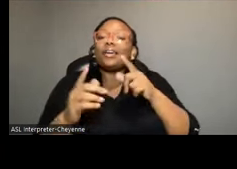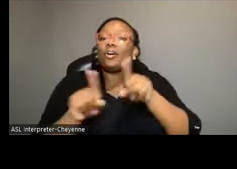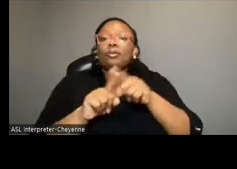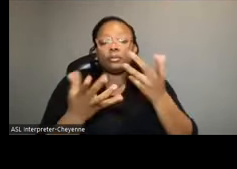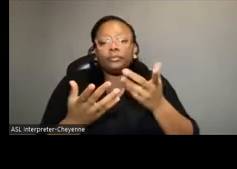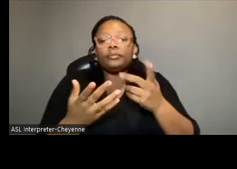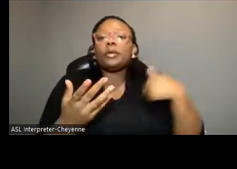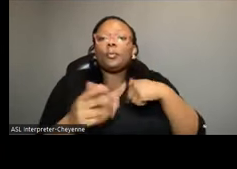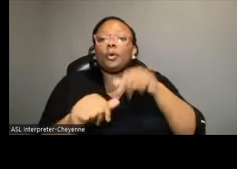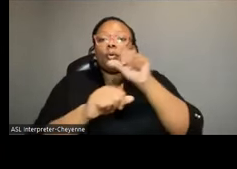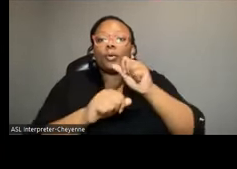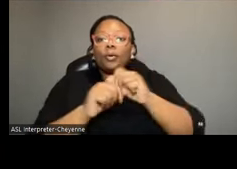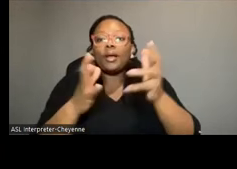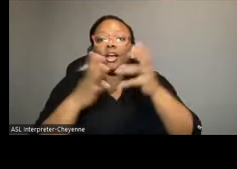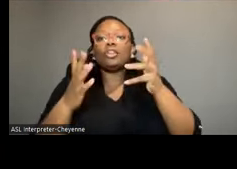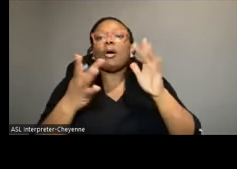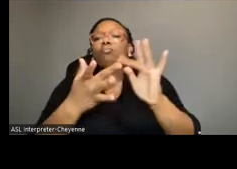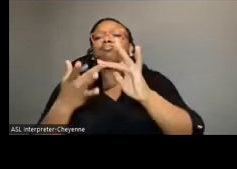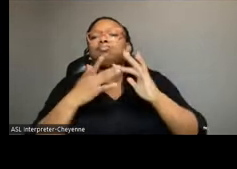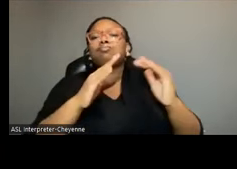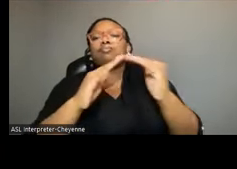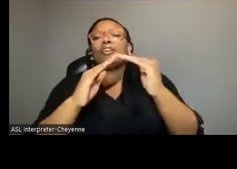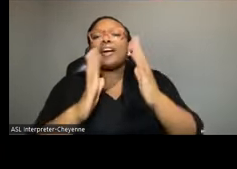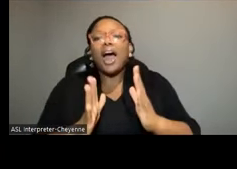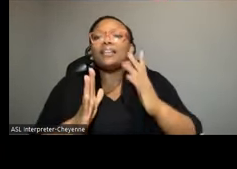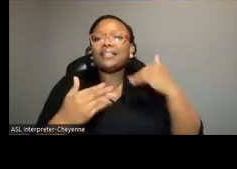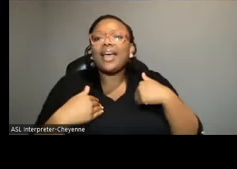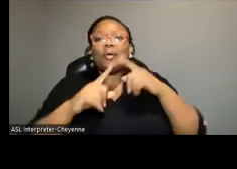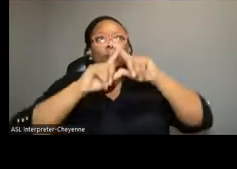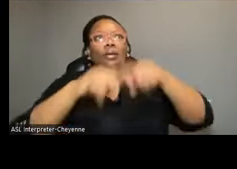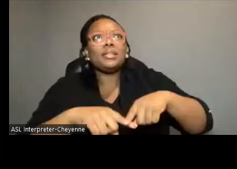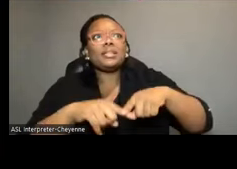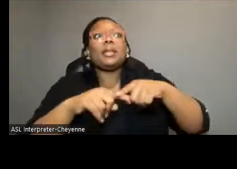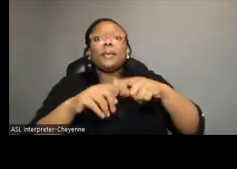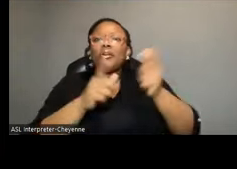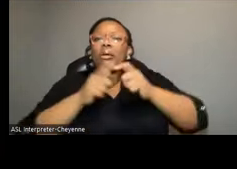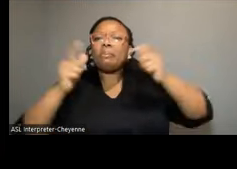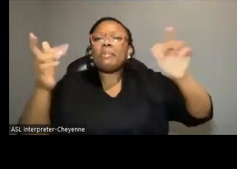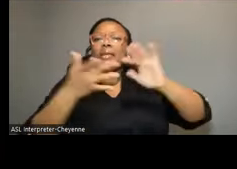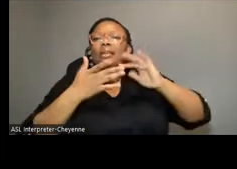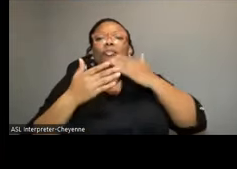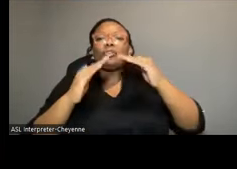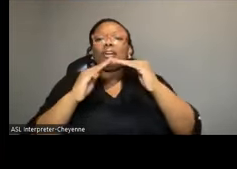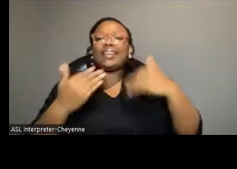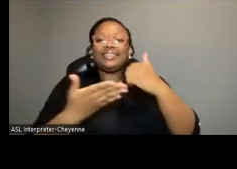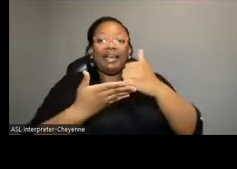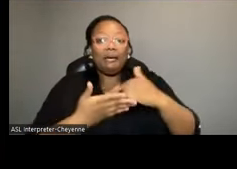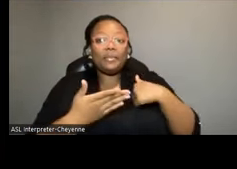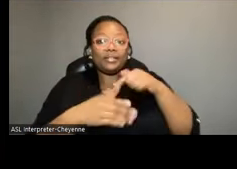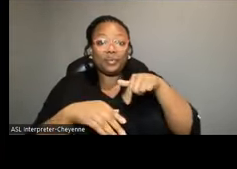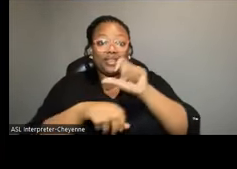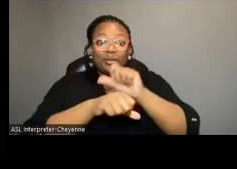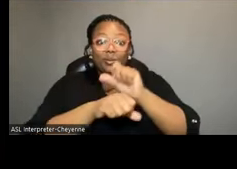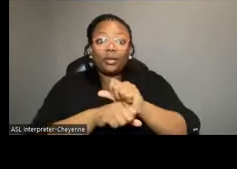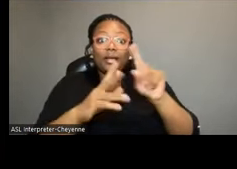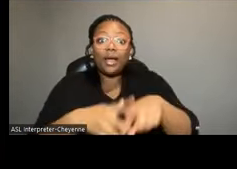saying that we are working with a large network of colleagues. we're really dependent on a great network of really good colleagues that are helping us with this work. And